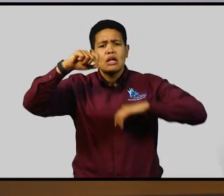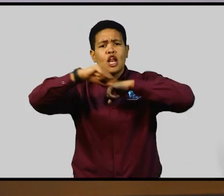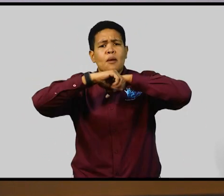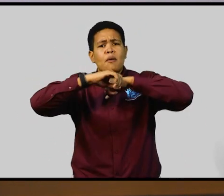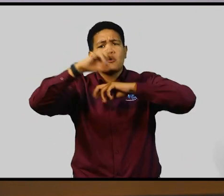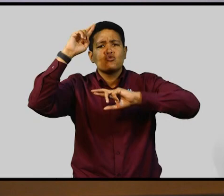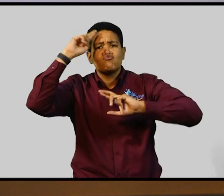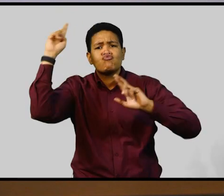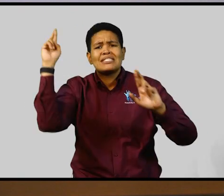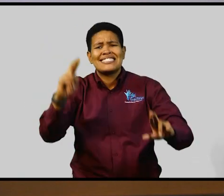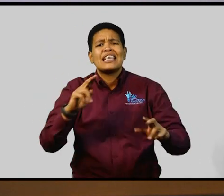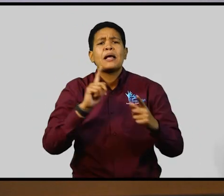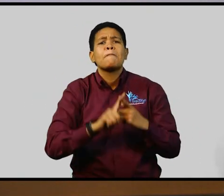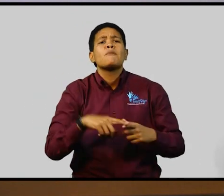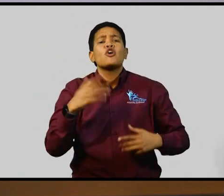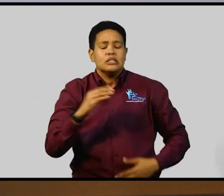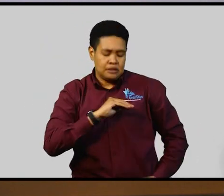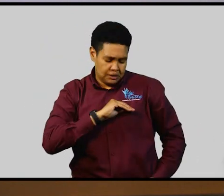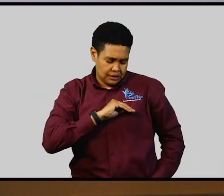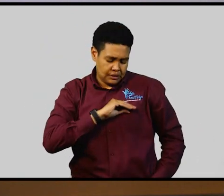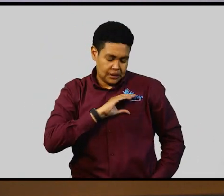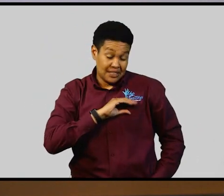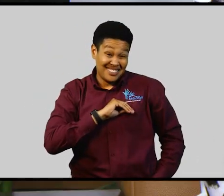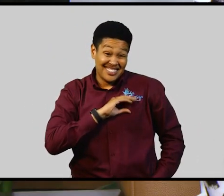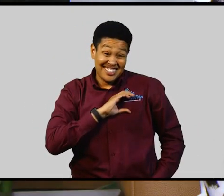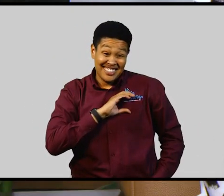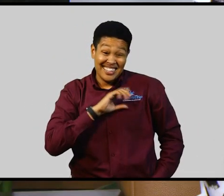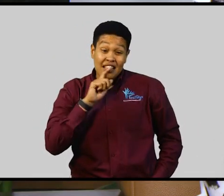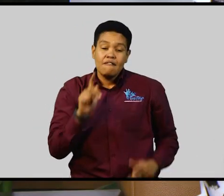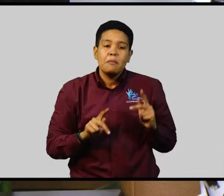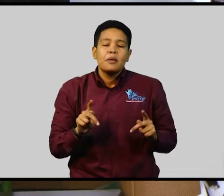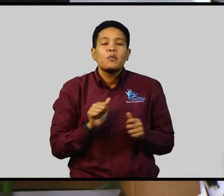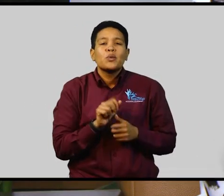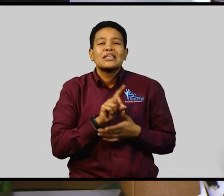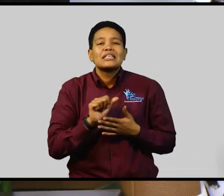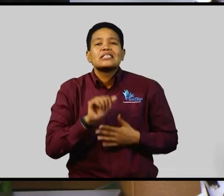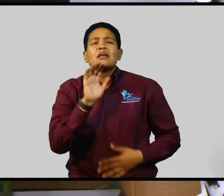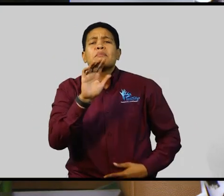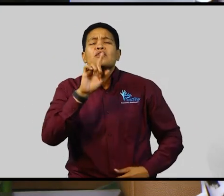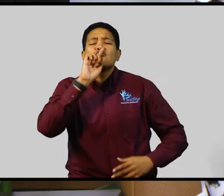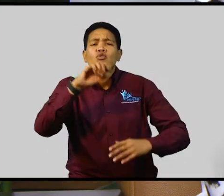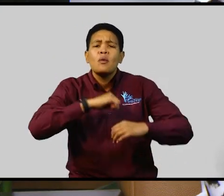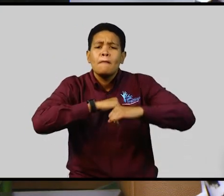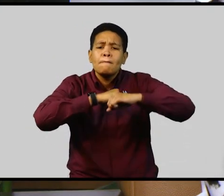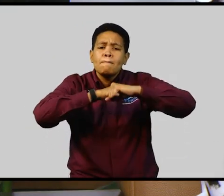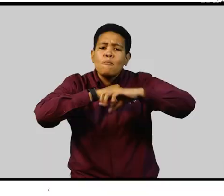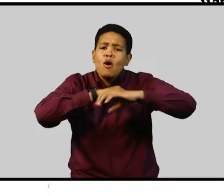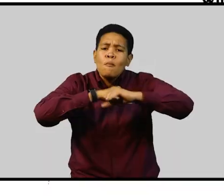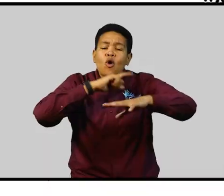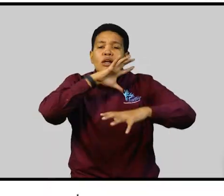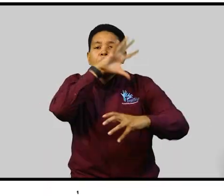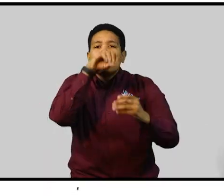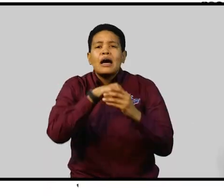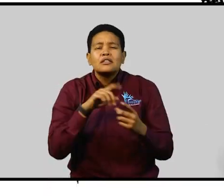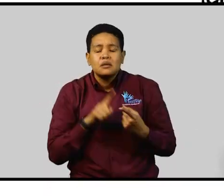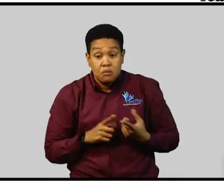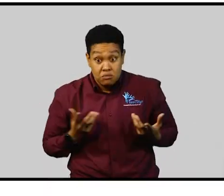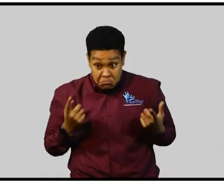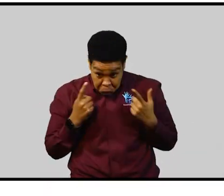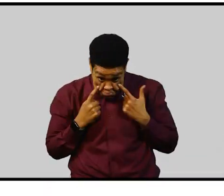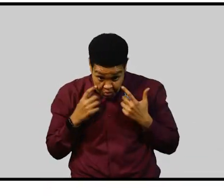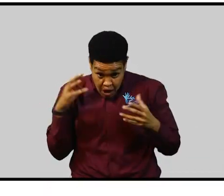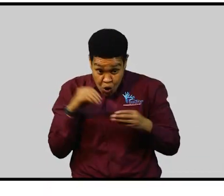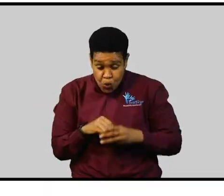respect and the dignity of persons with disabilities, to promote the participation and